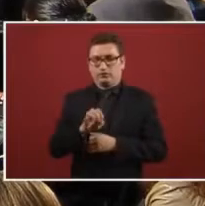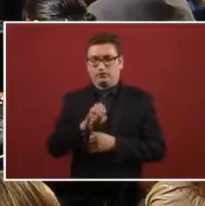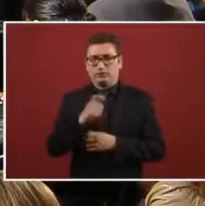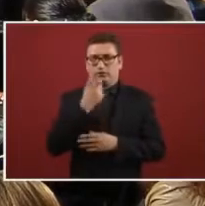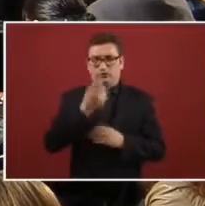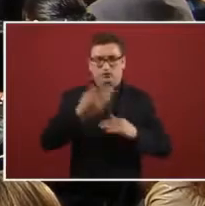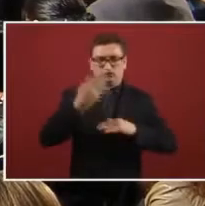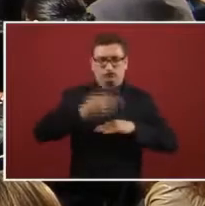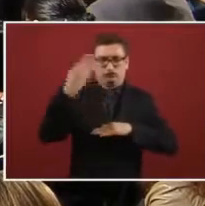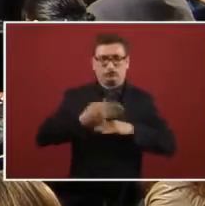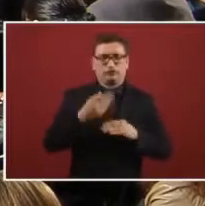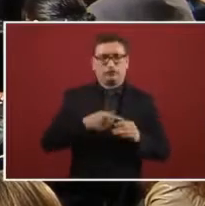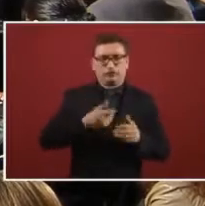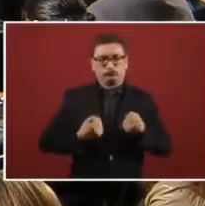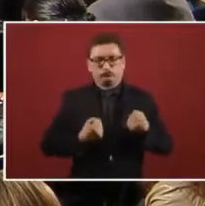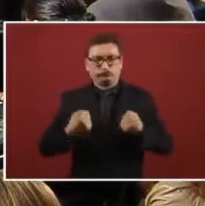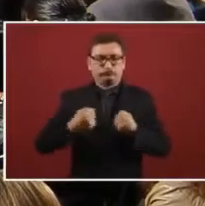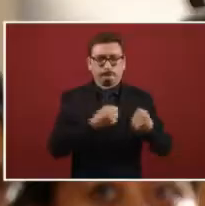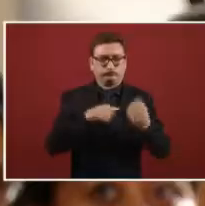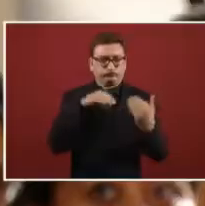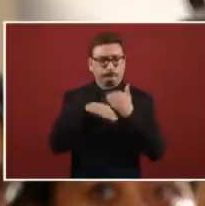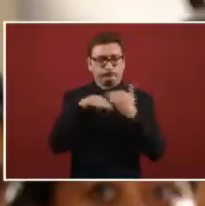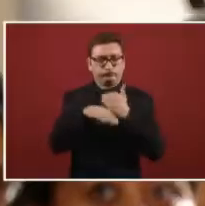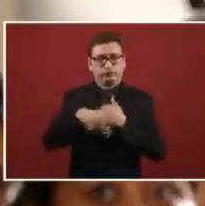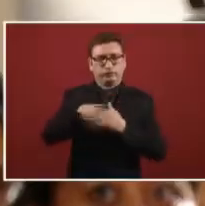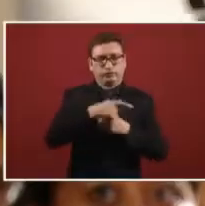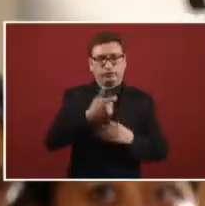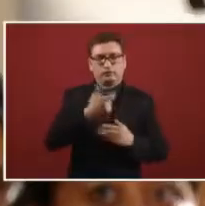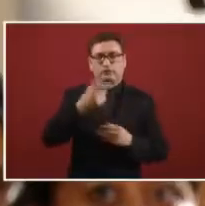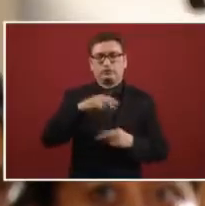So they increased the